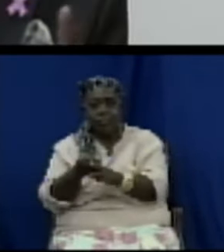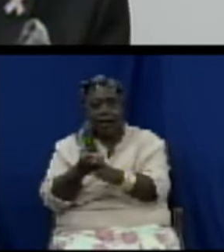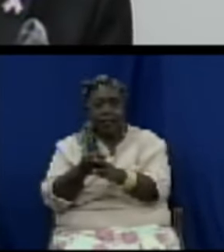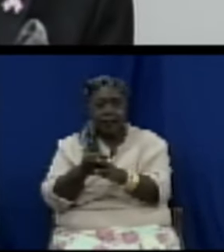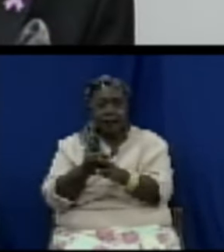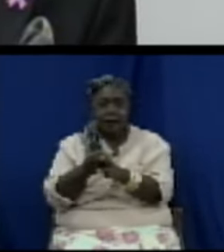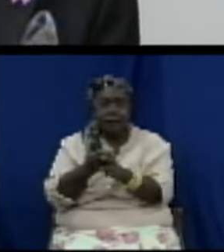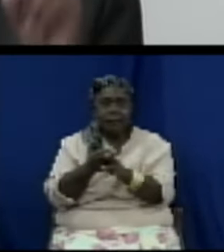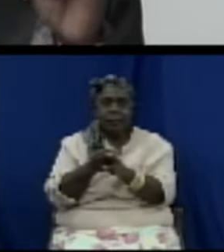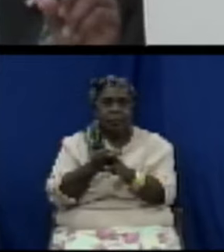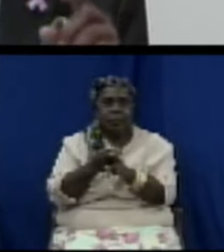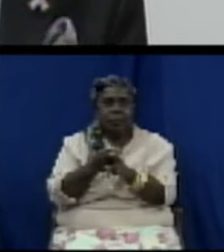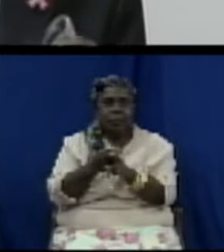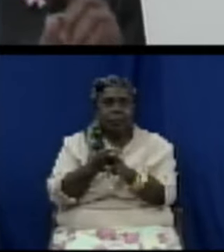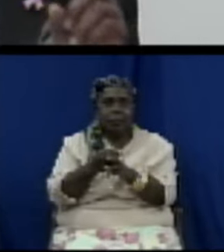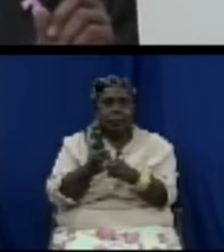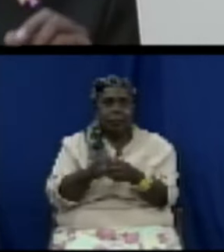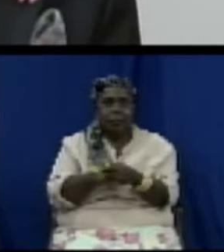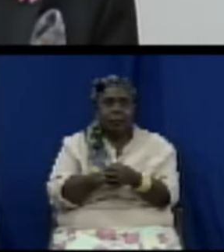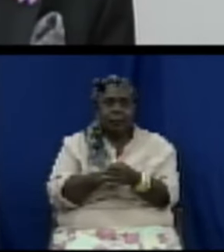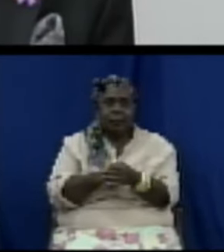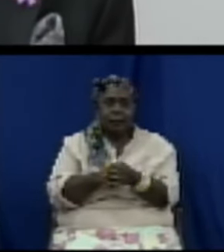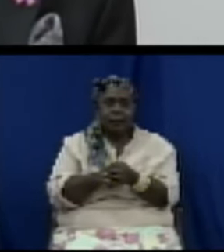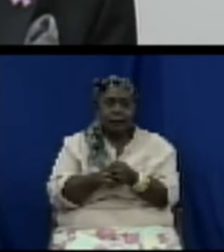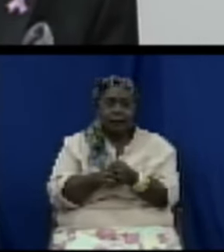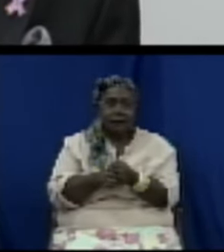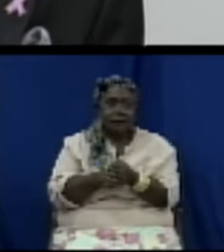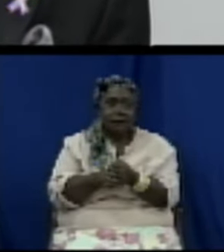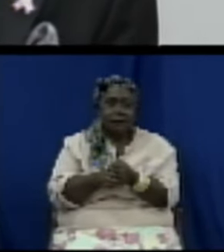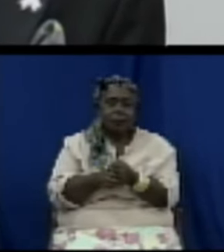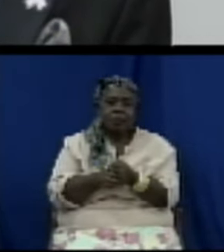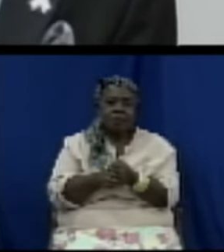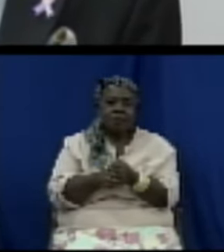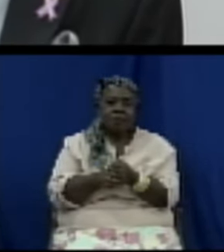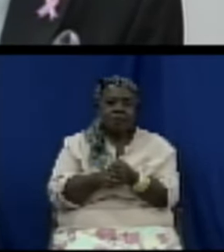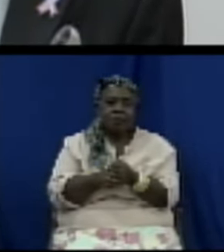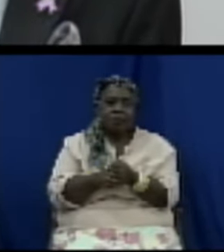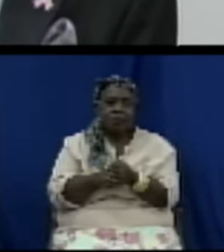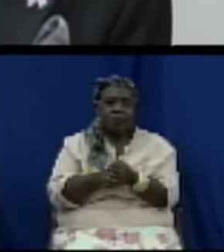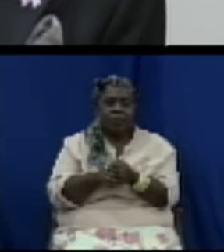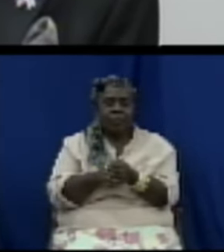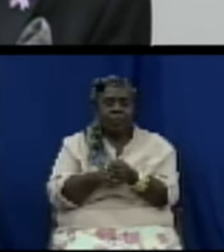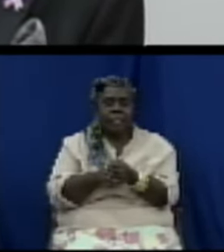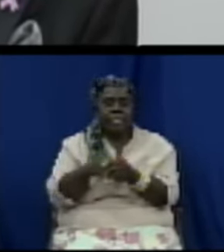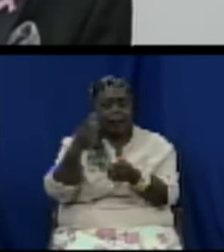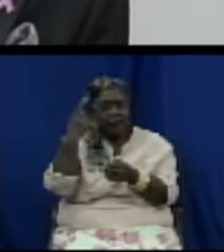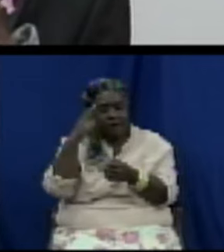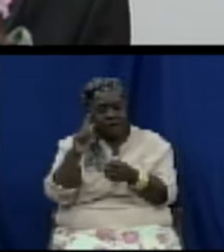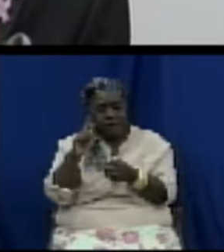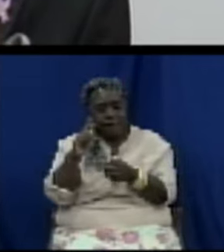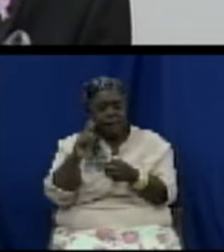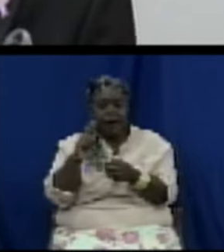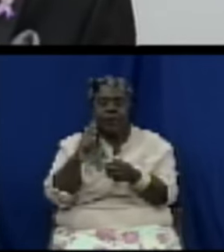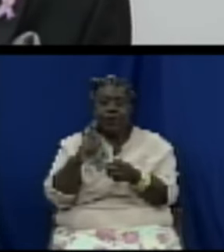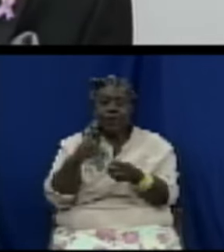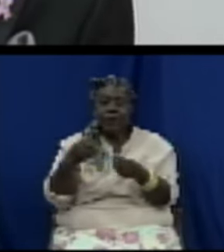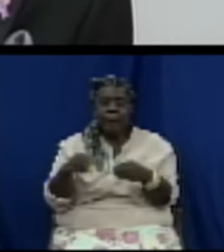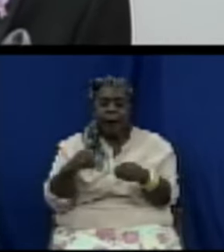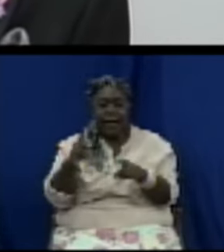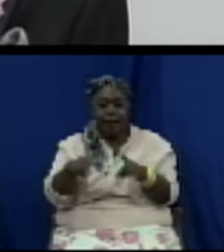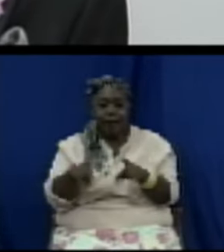a quasi court for consumer protection issues